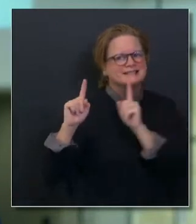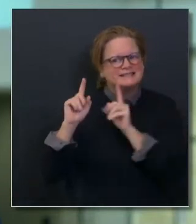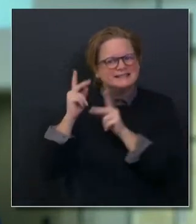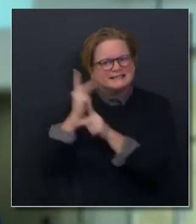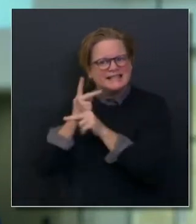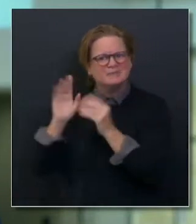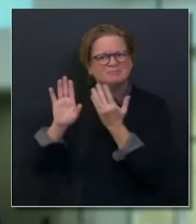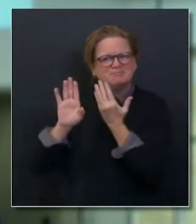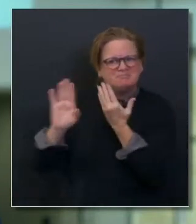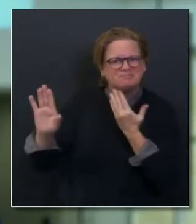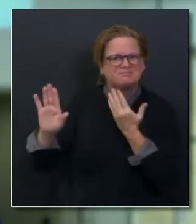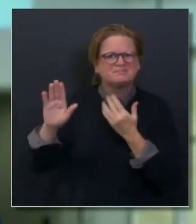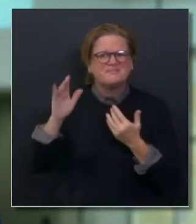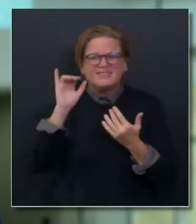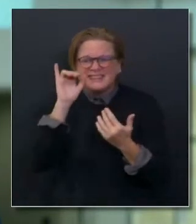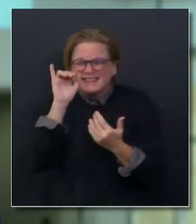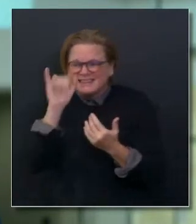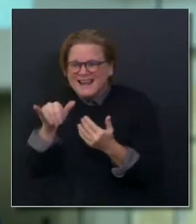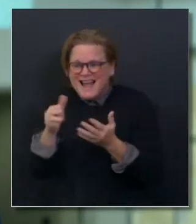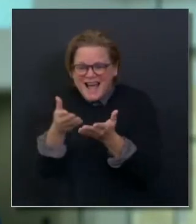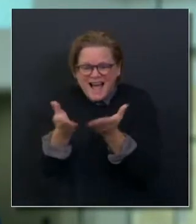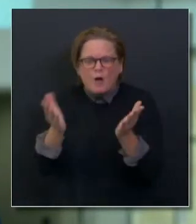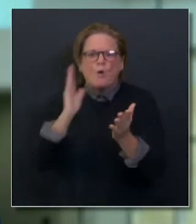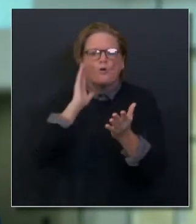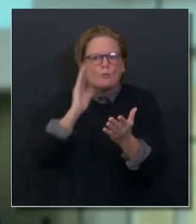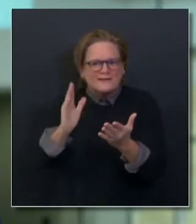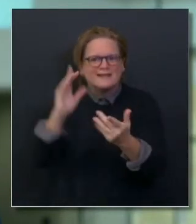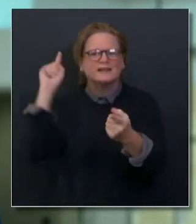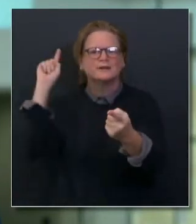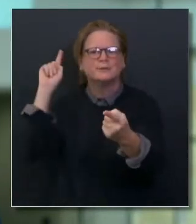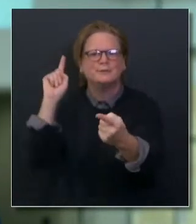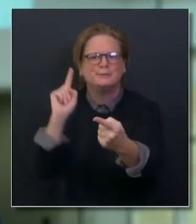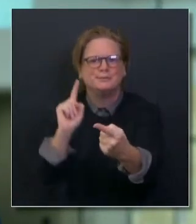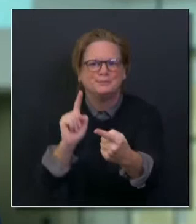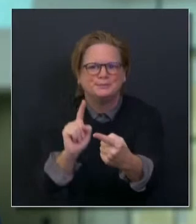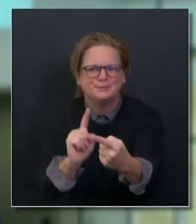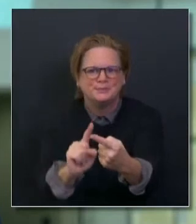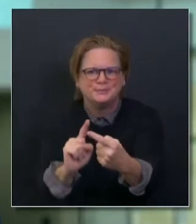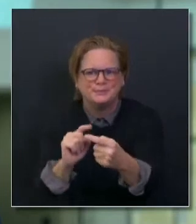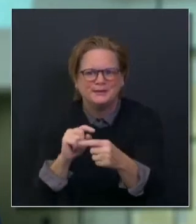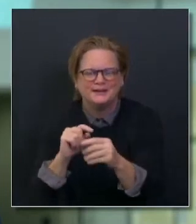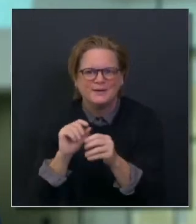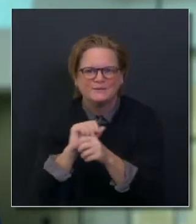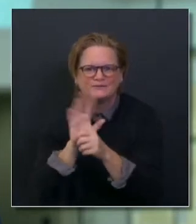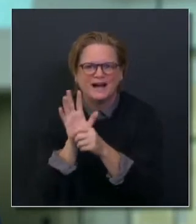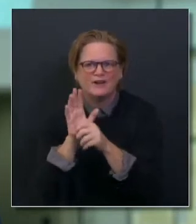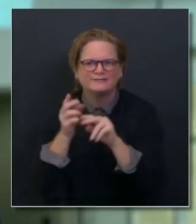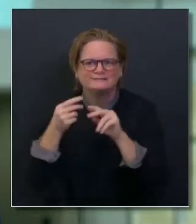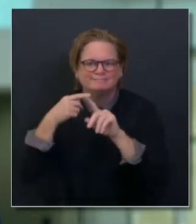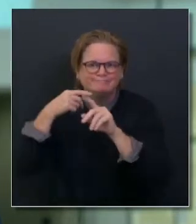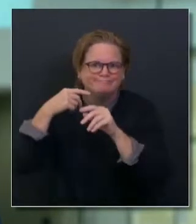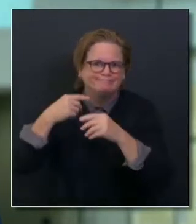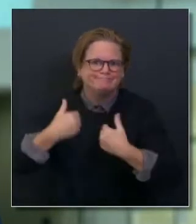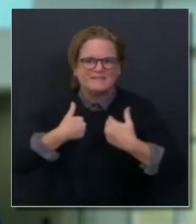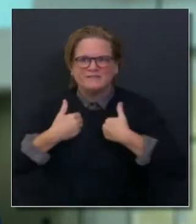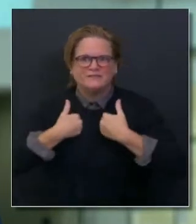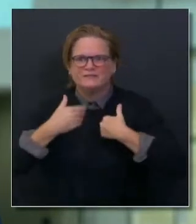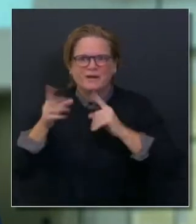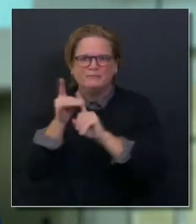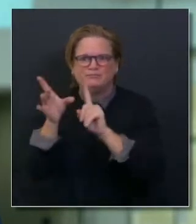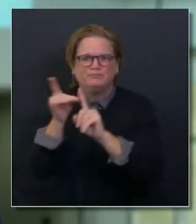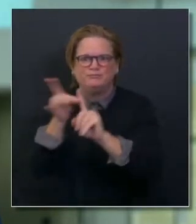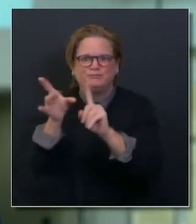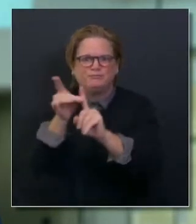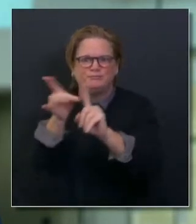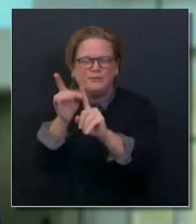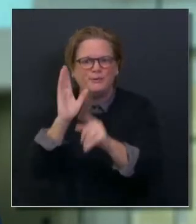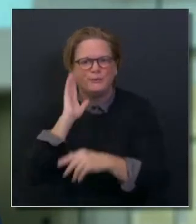deferring some of our plans, whether they're travel plans, or even for my own kids talking about, you know, even though there might